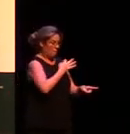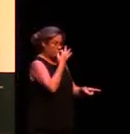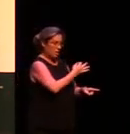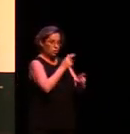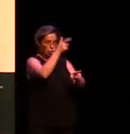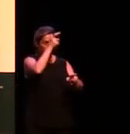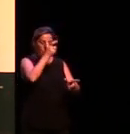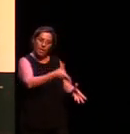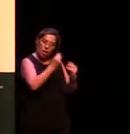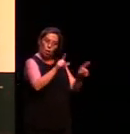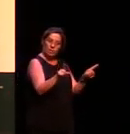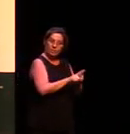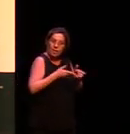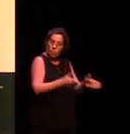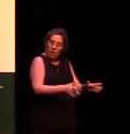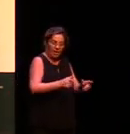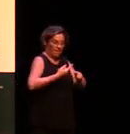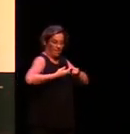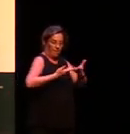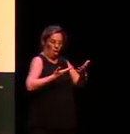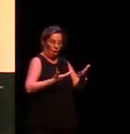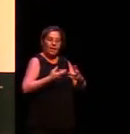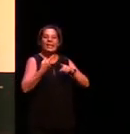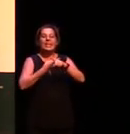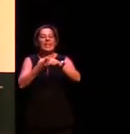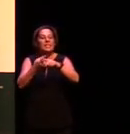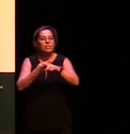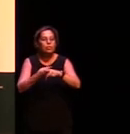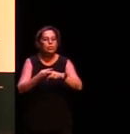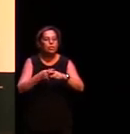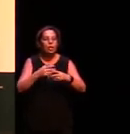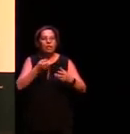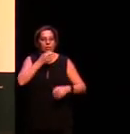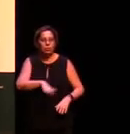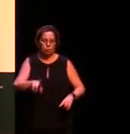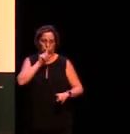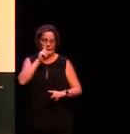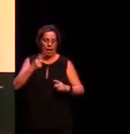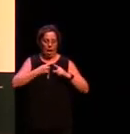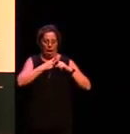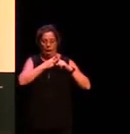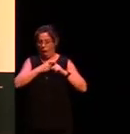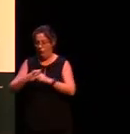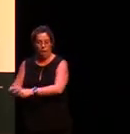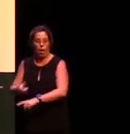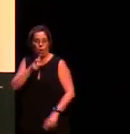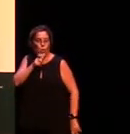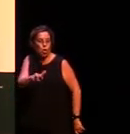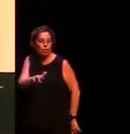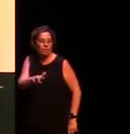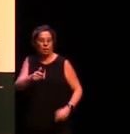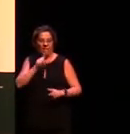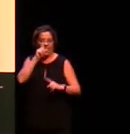so for example children learning English often have trouble with long complex words especially long syllable words